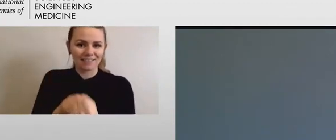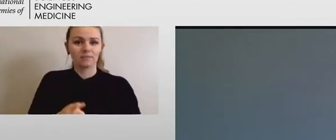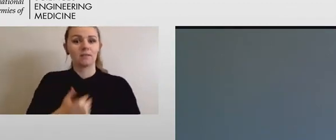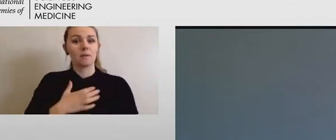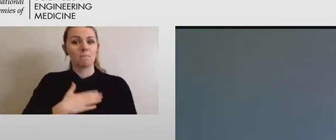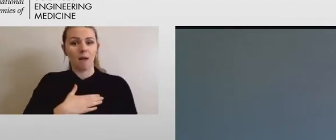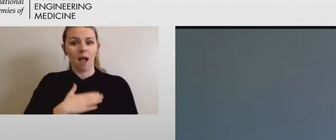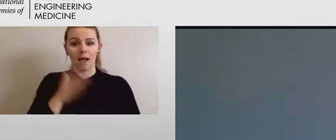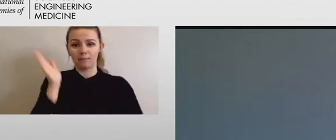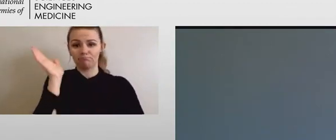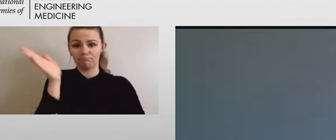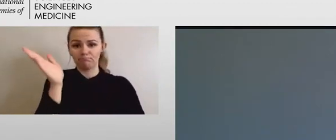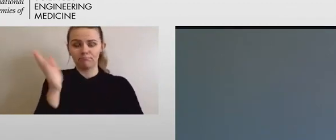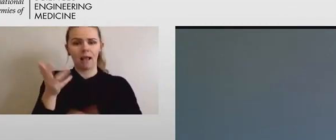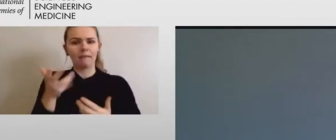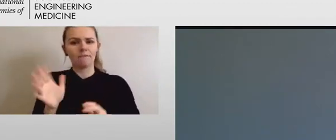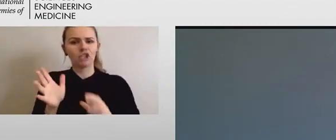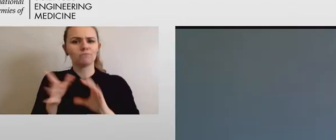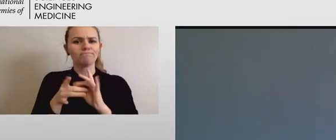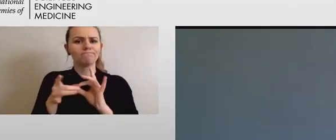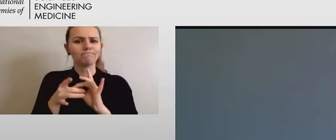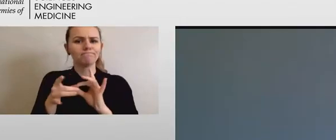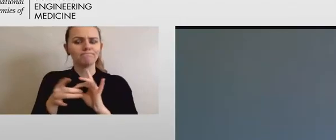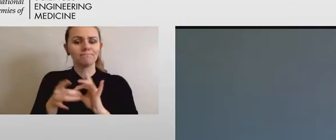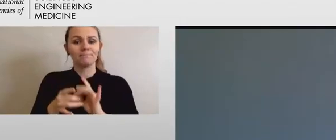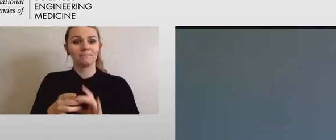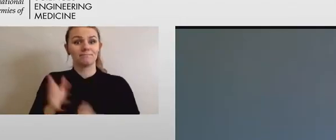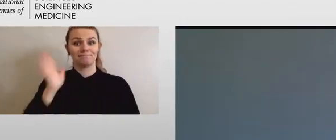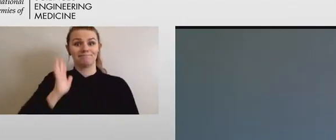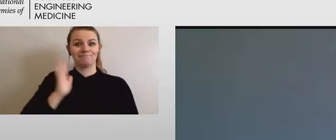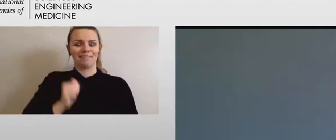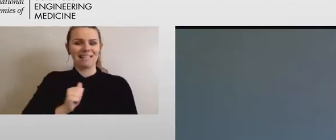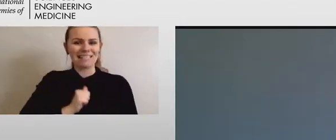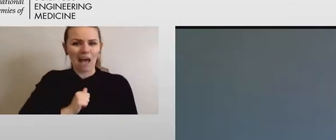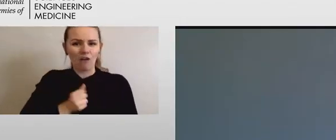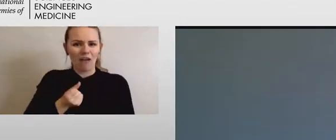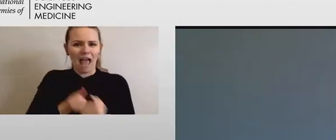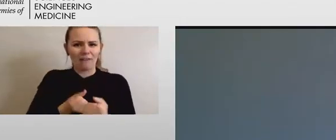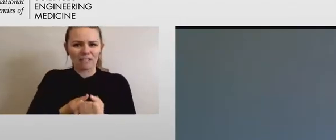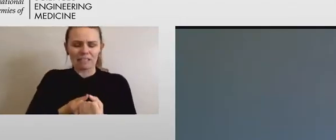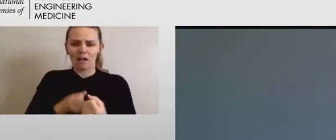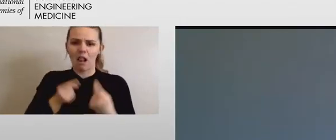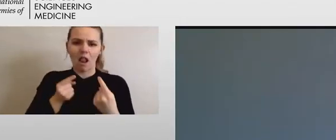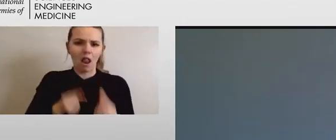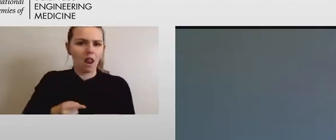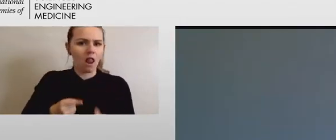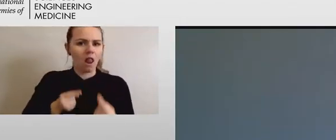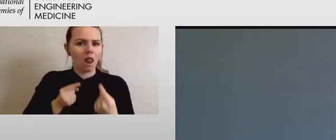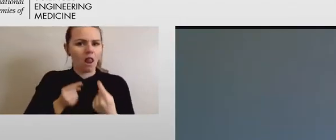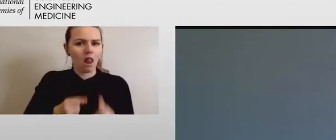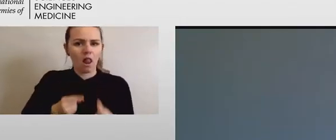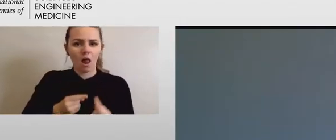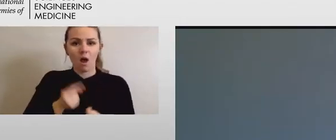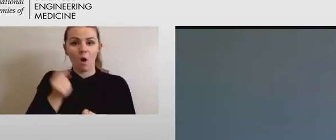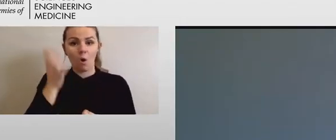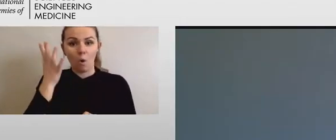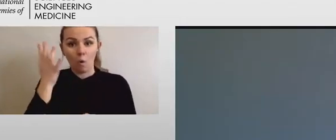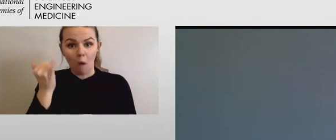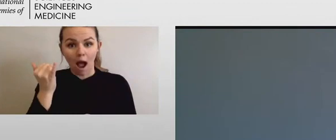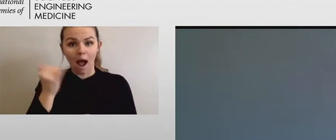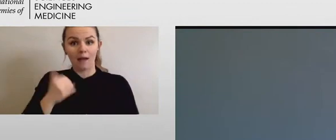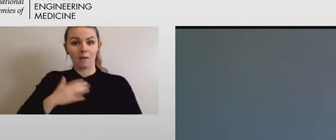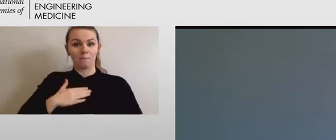that self-advocacy was very difficult for me because I believe drawing attention to my disability gave people a reason to